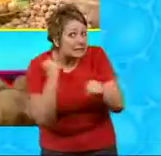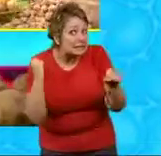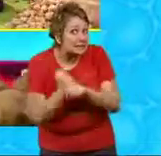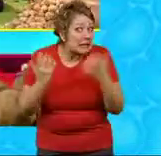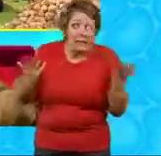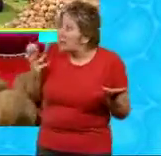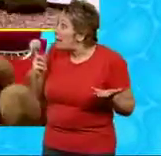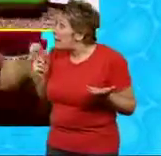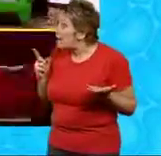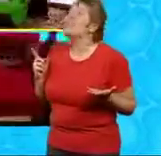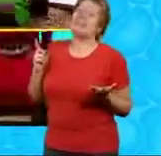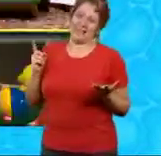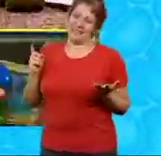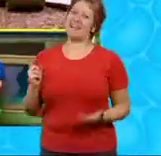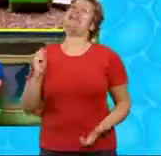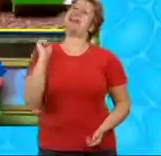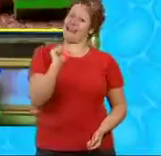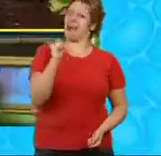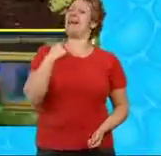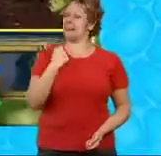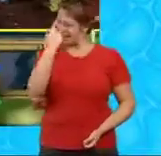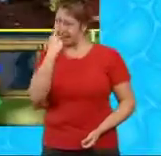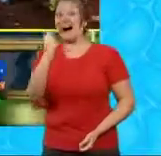Bob the Builder